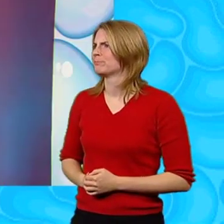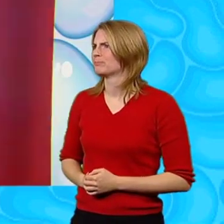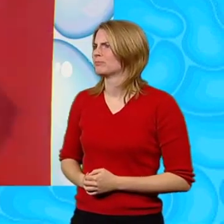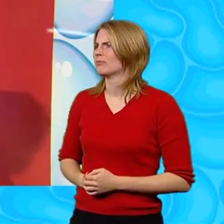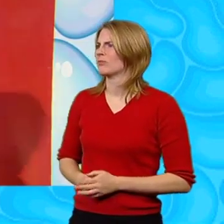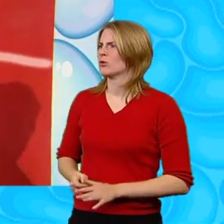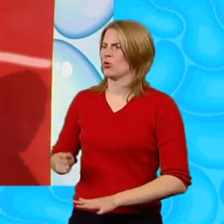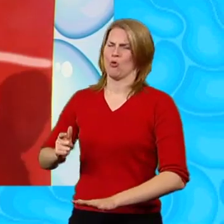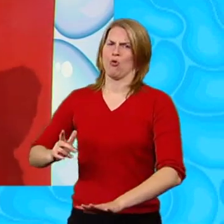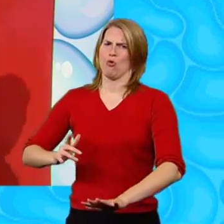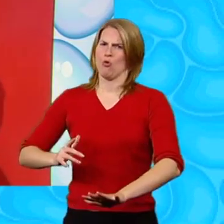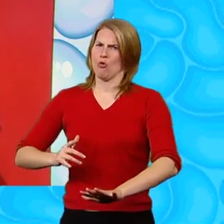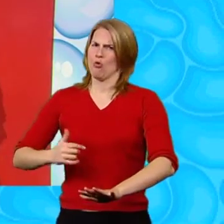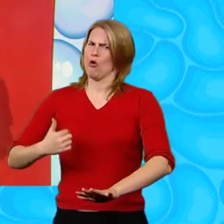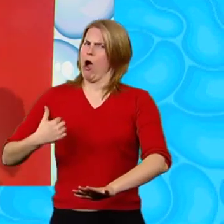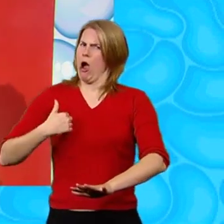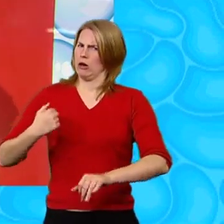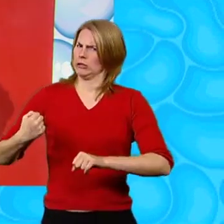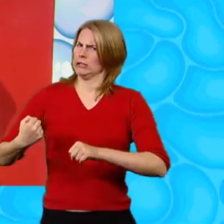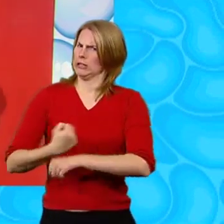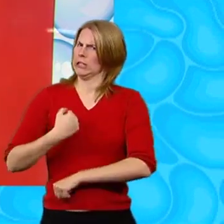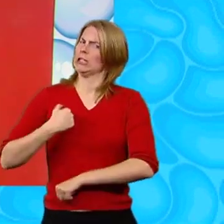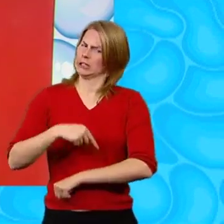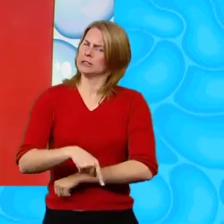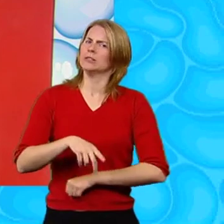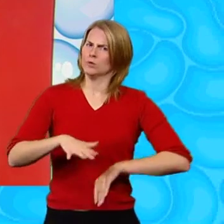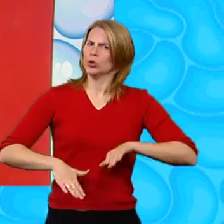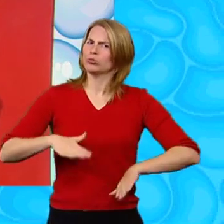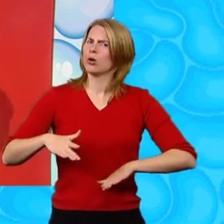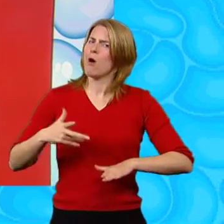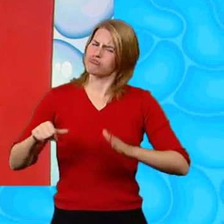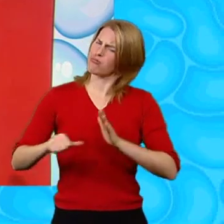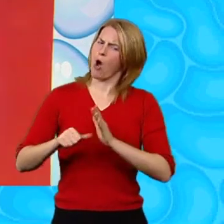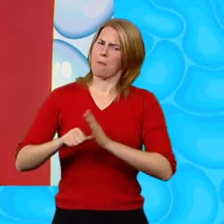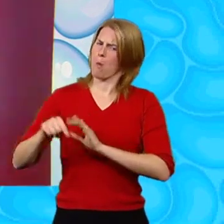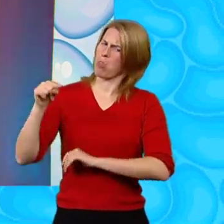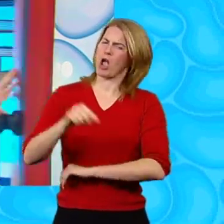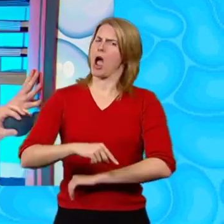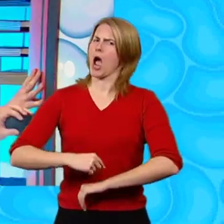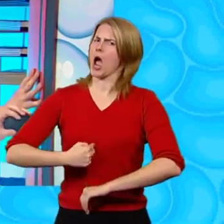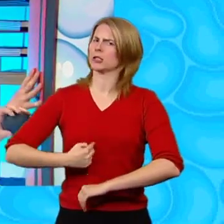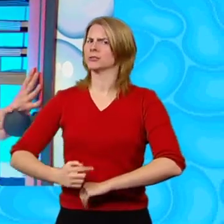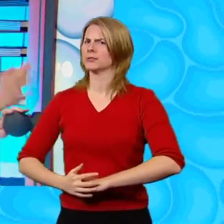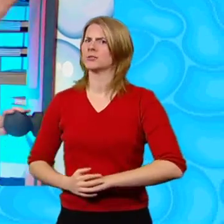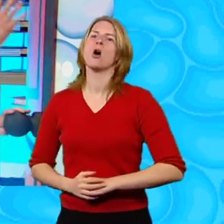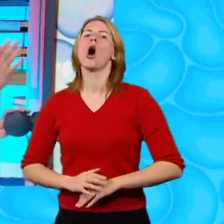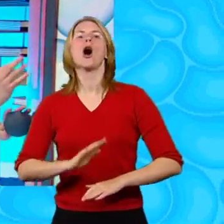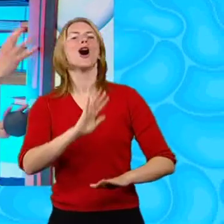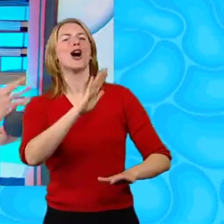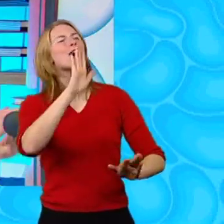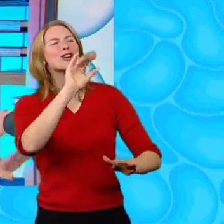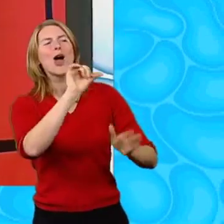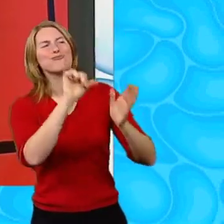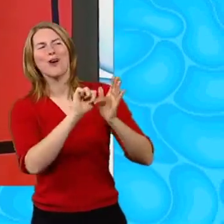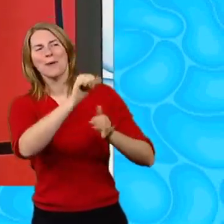I did! Got no problem with that? No! No problem!